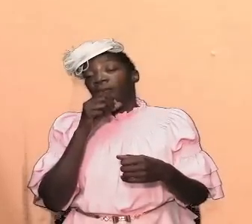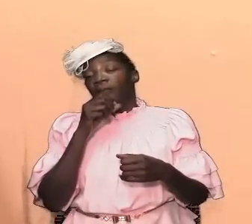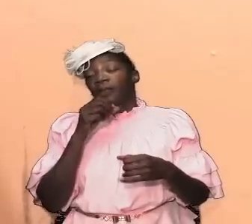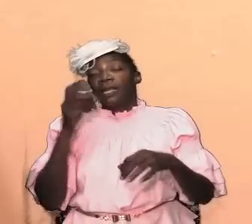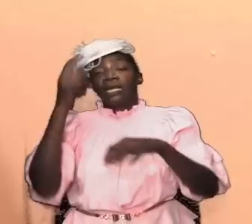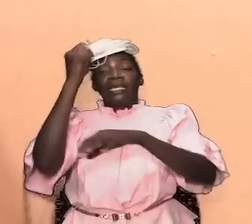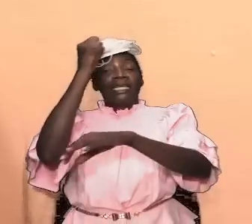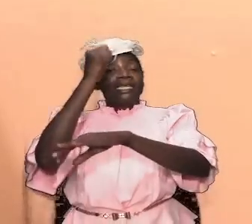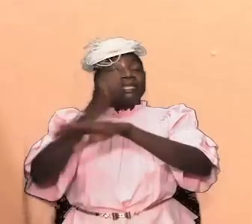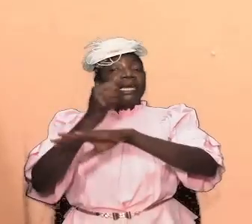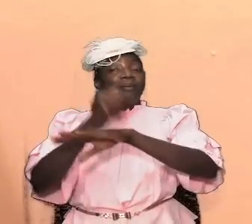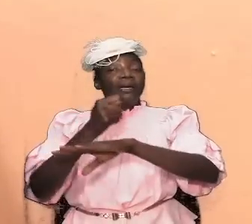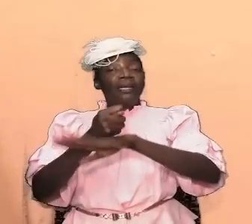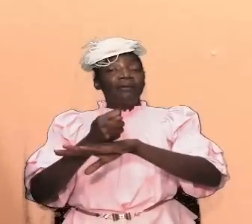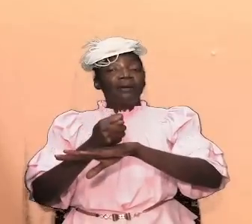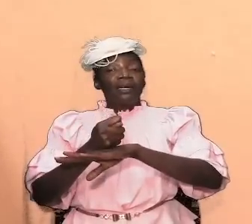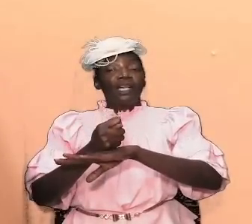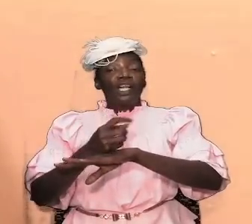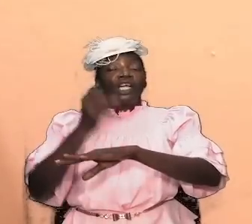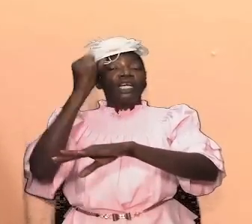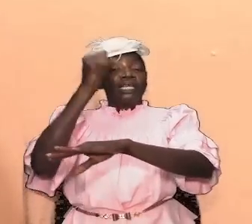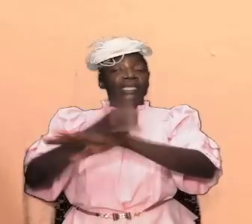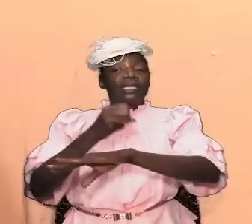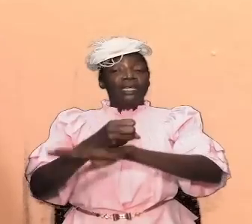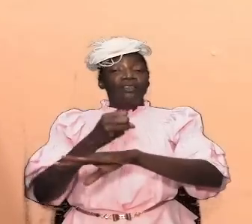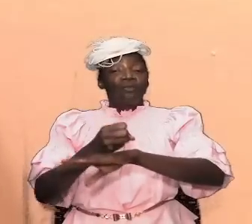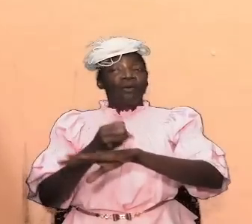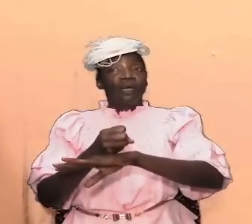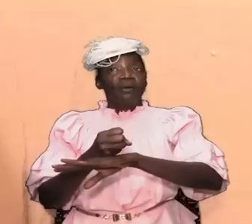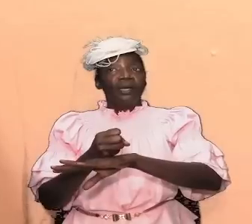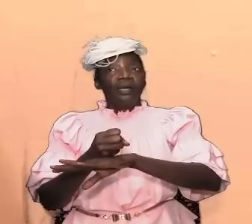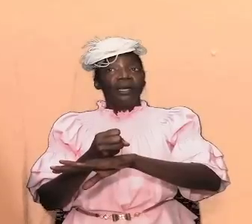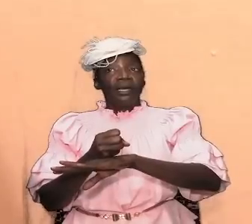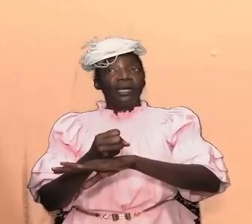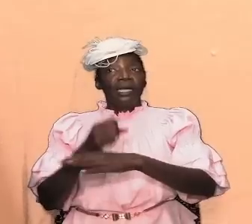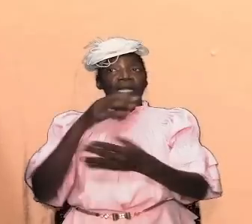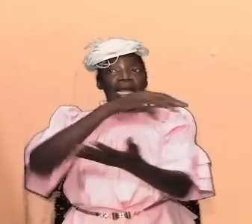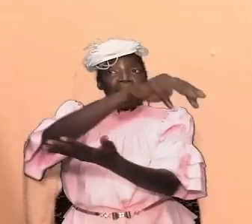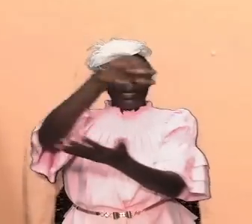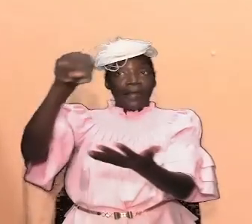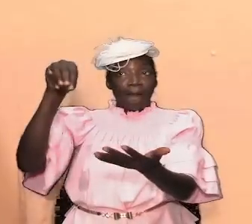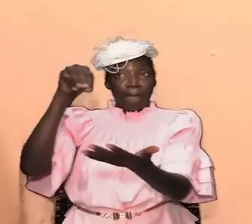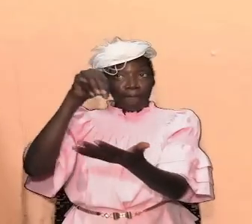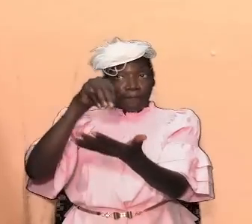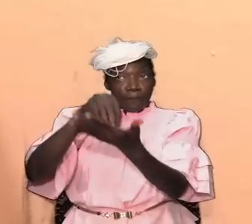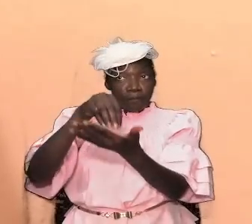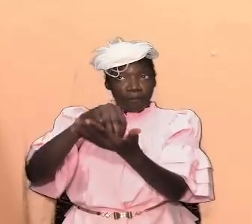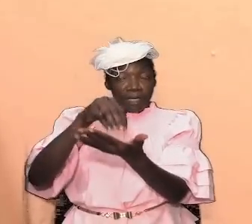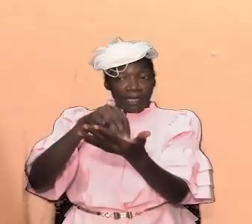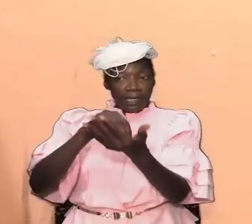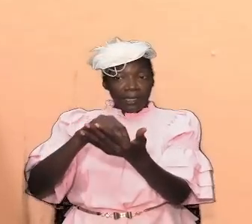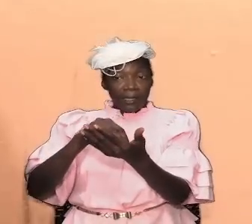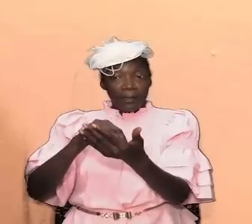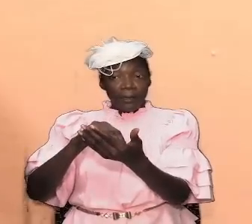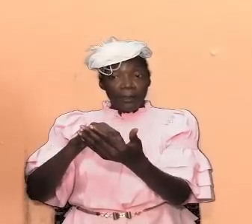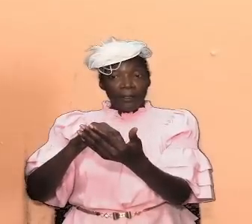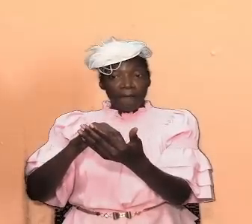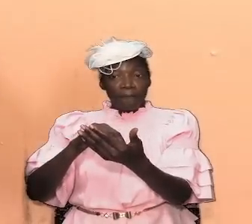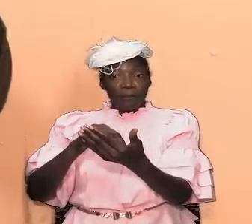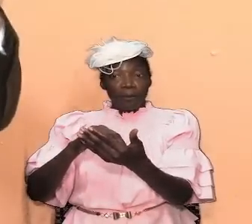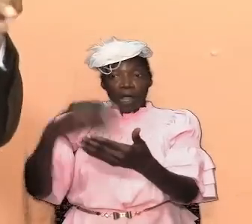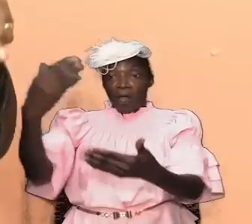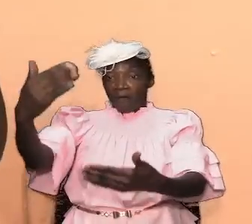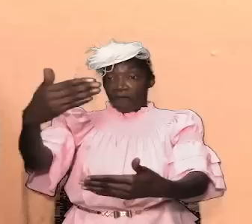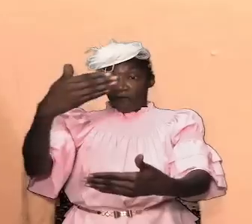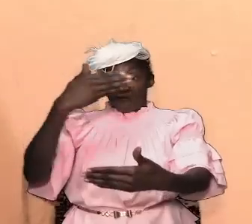tabernacle the sanctuary was right at the center front and center and